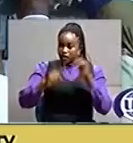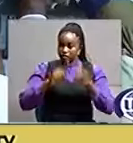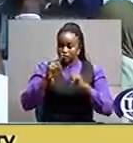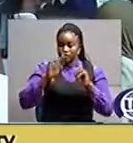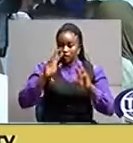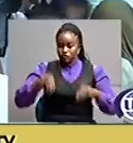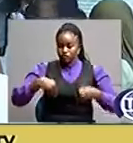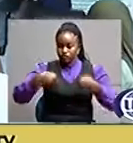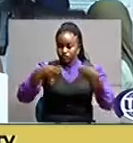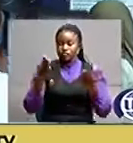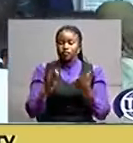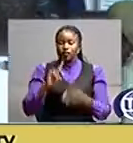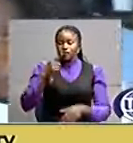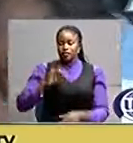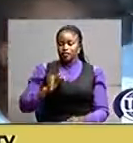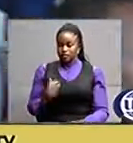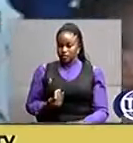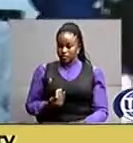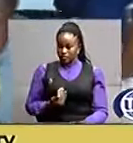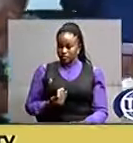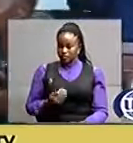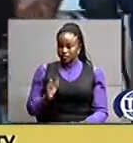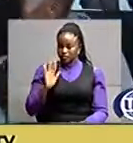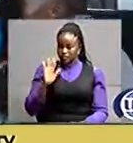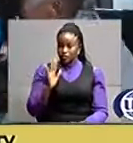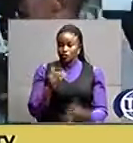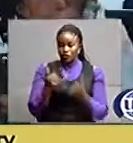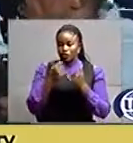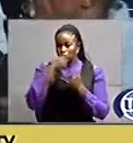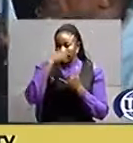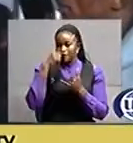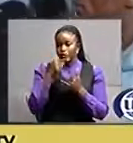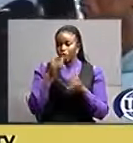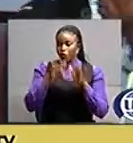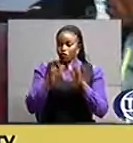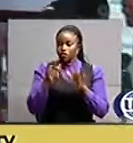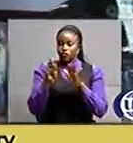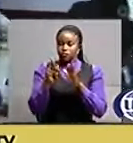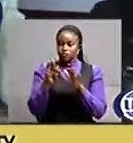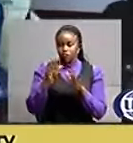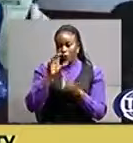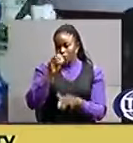lady, Janet Mosevin, at the office of the prime minister in Kampala this Friday.